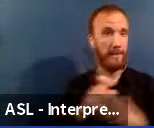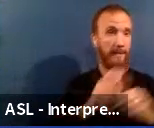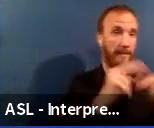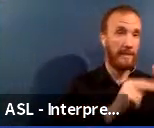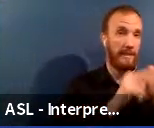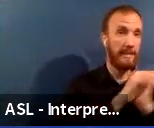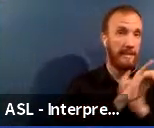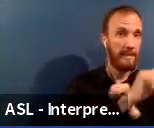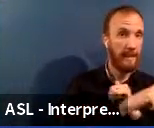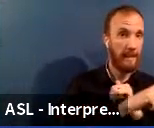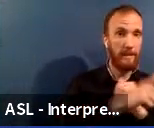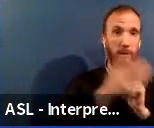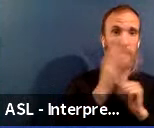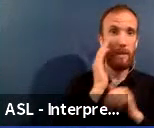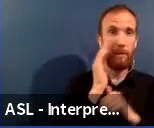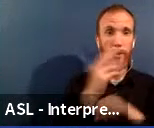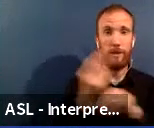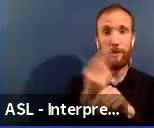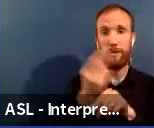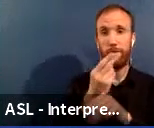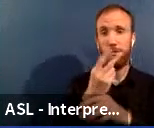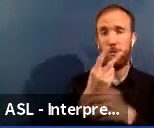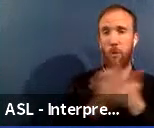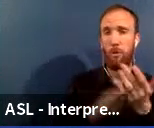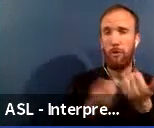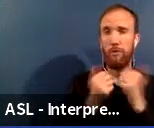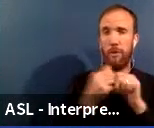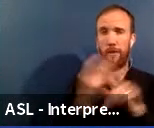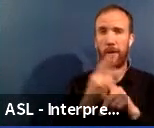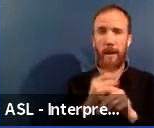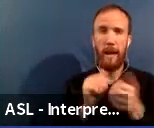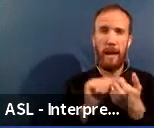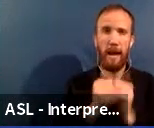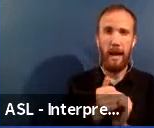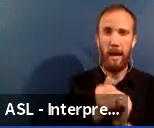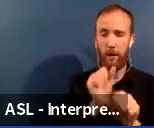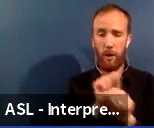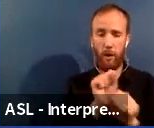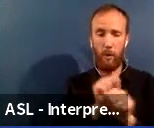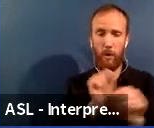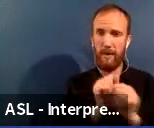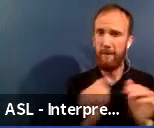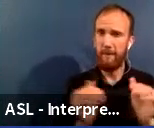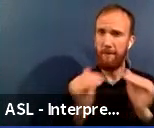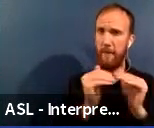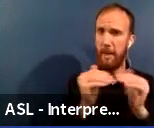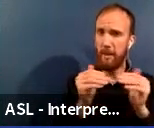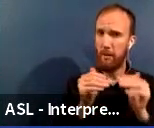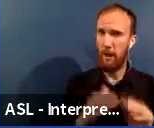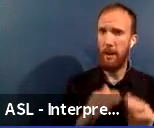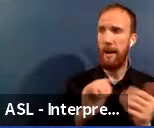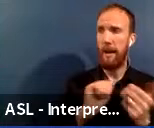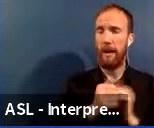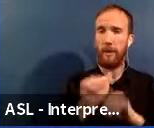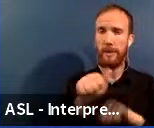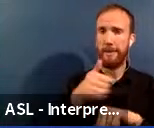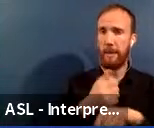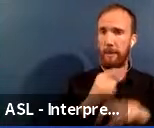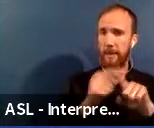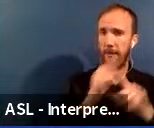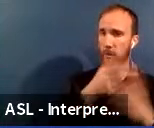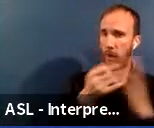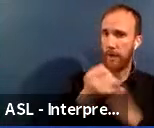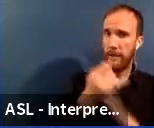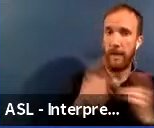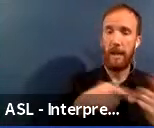to figure out like, where do we fare and how do we take the money that we have to produce the list of projects. We bring that to the board for